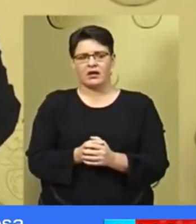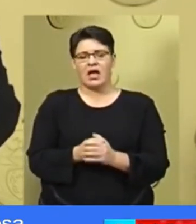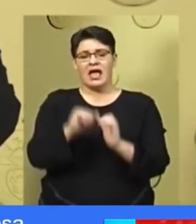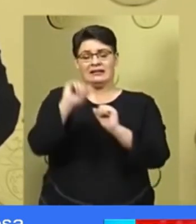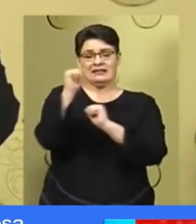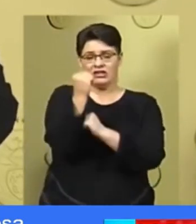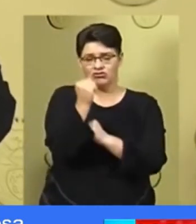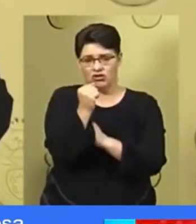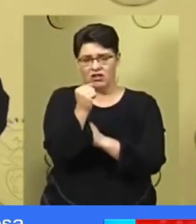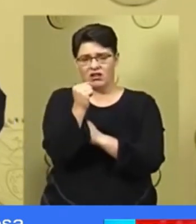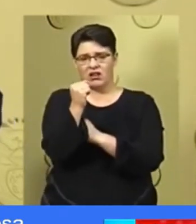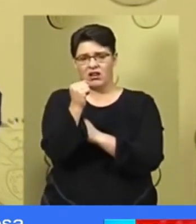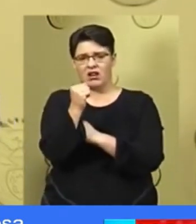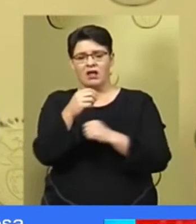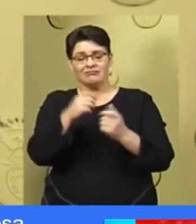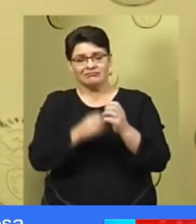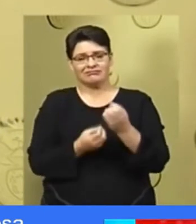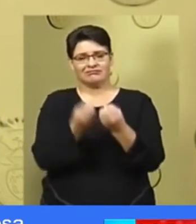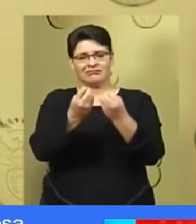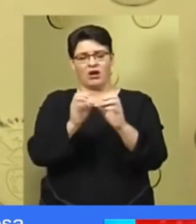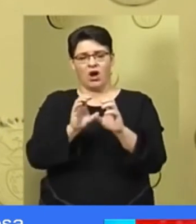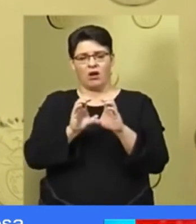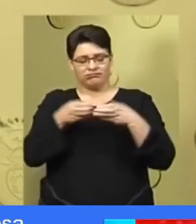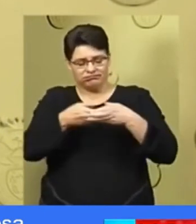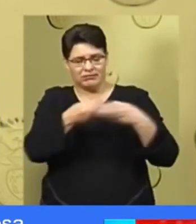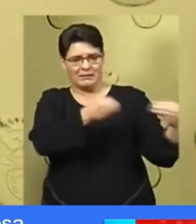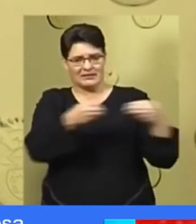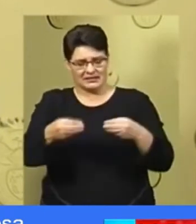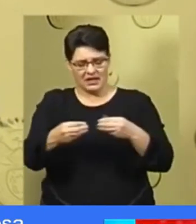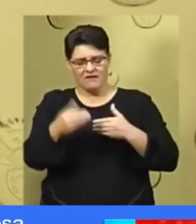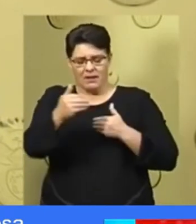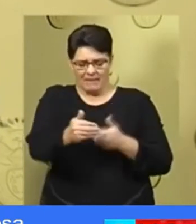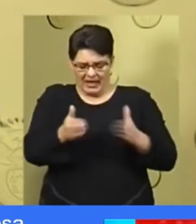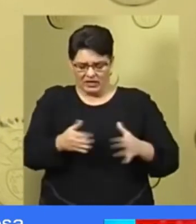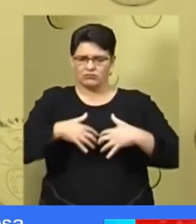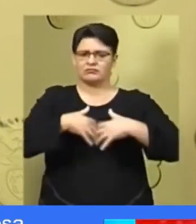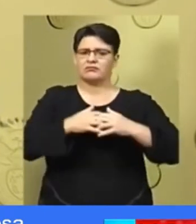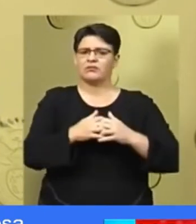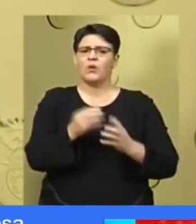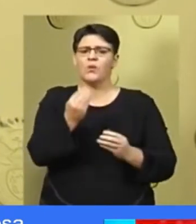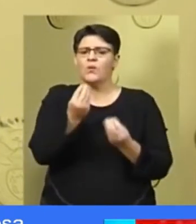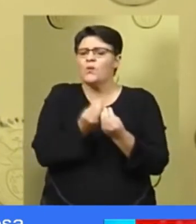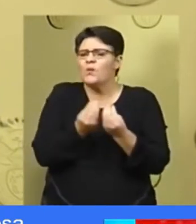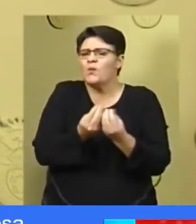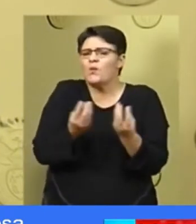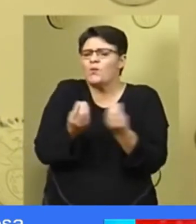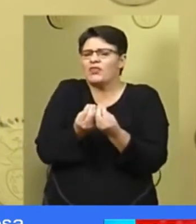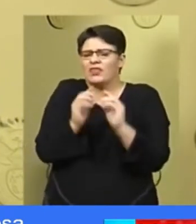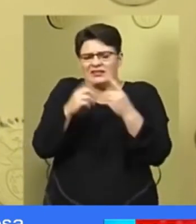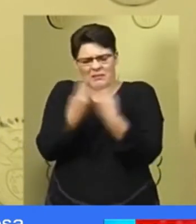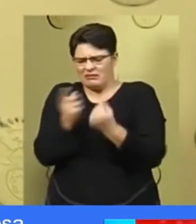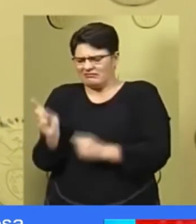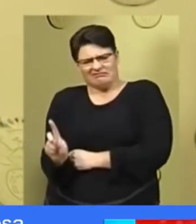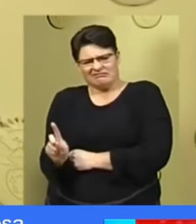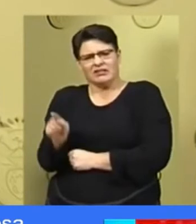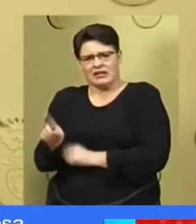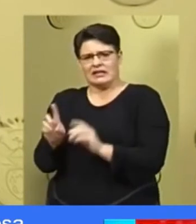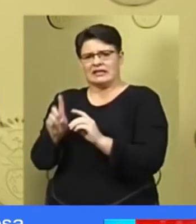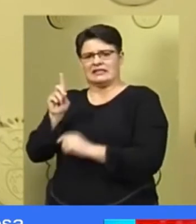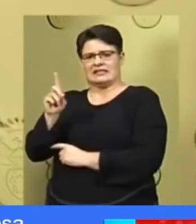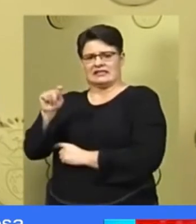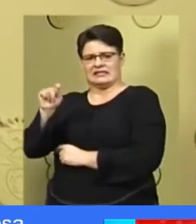Corporation has put a package together with the Department of Trade and Industry and Competition